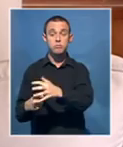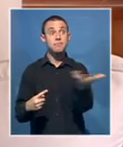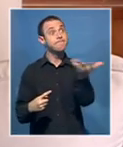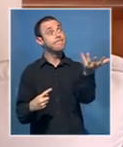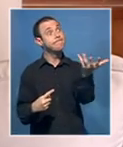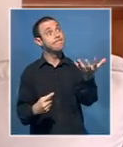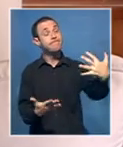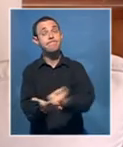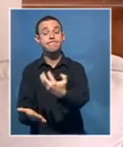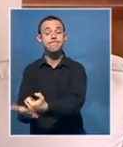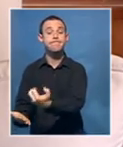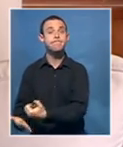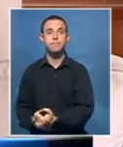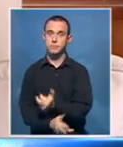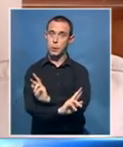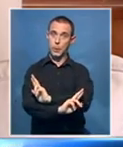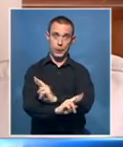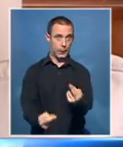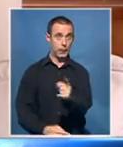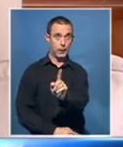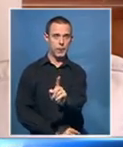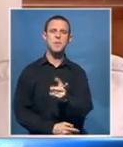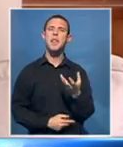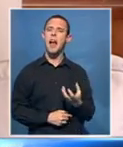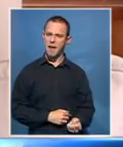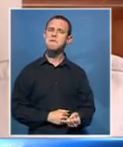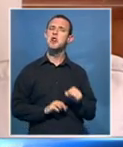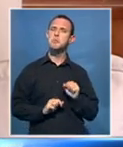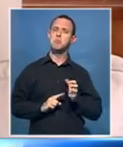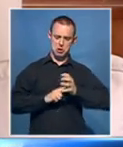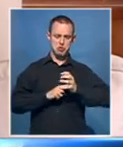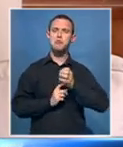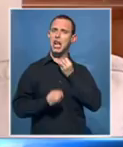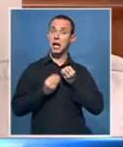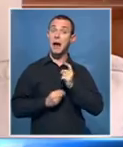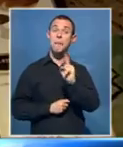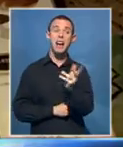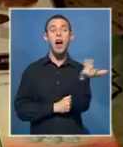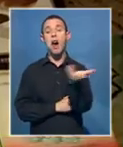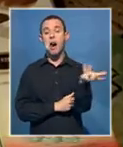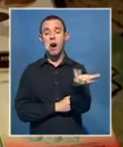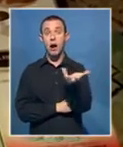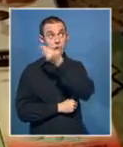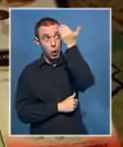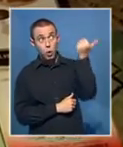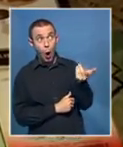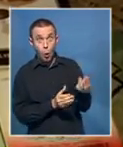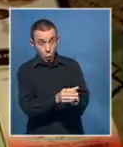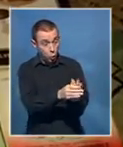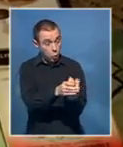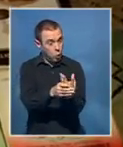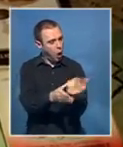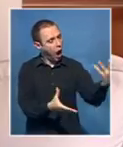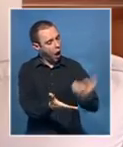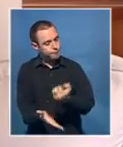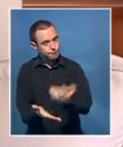Most of them are edible, but there's just that occasional one which is poisonous. And if it's deadly, it's a horrible death. After four hours, you know that something's